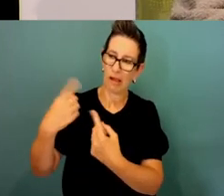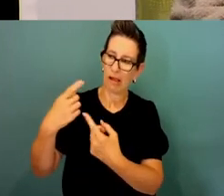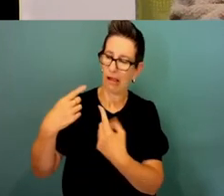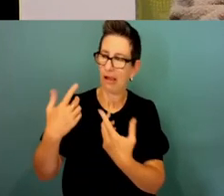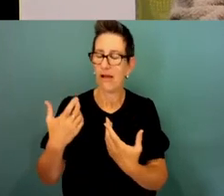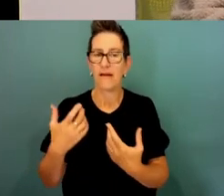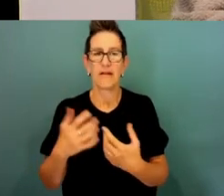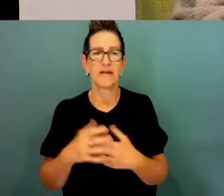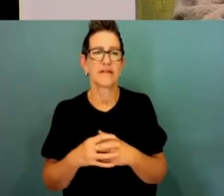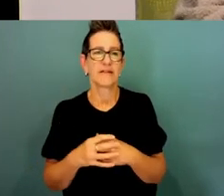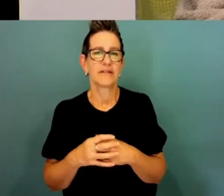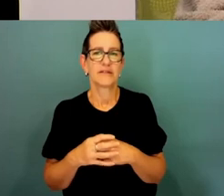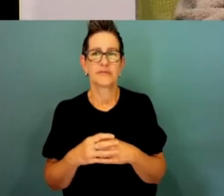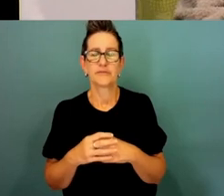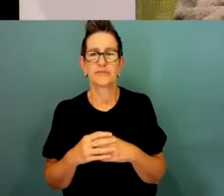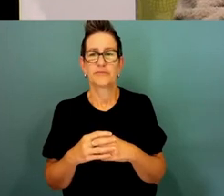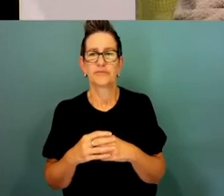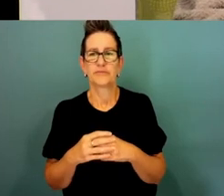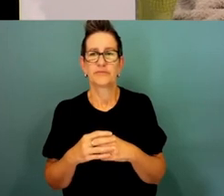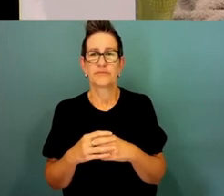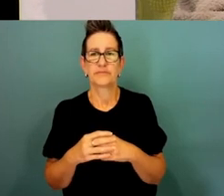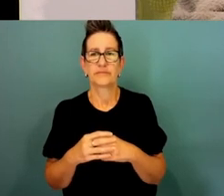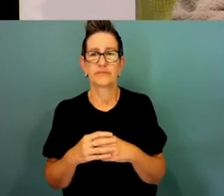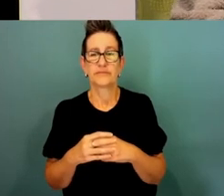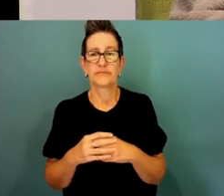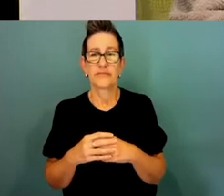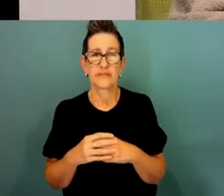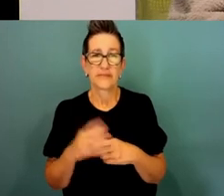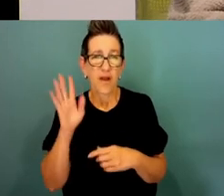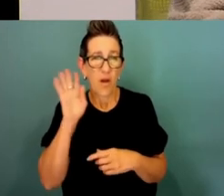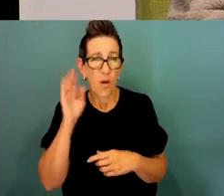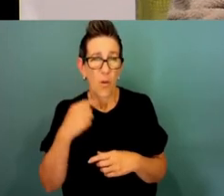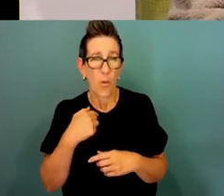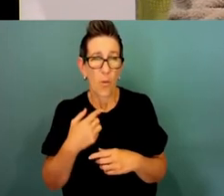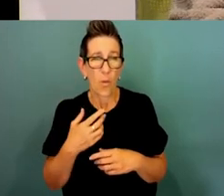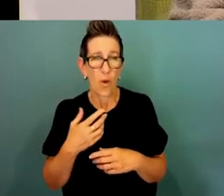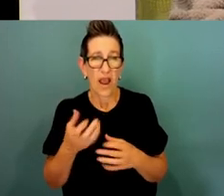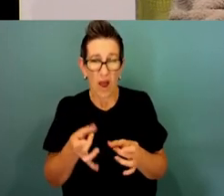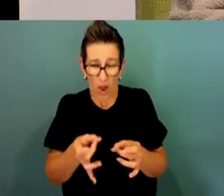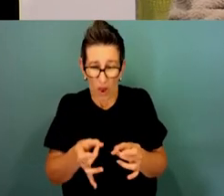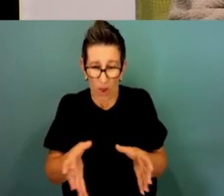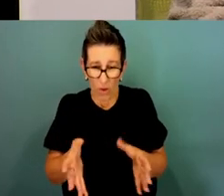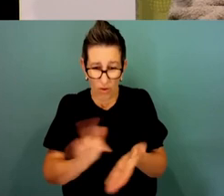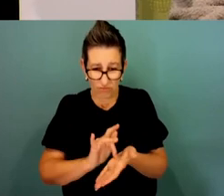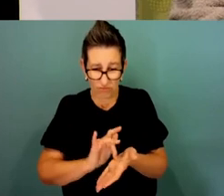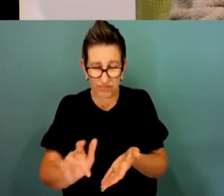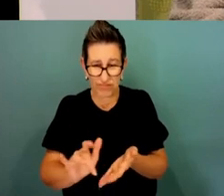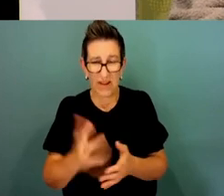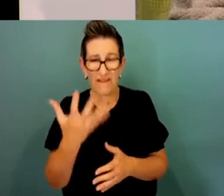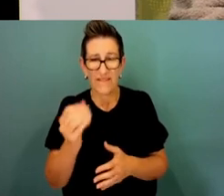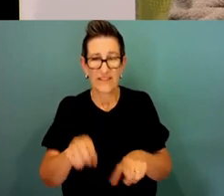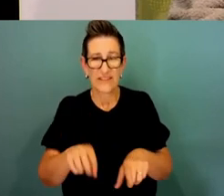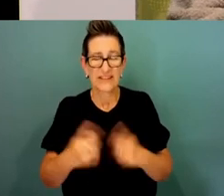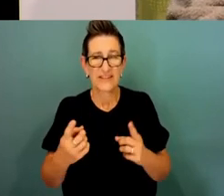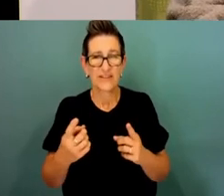-wide at least 50 cultural sites a day. It's a big impact on Aboriginal culture Australia